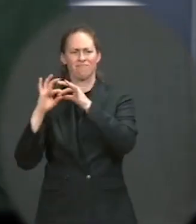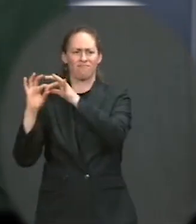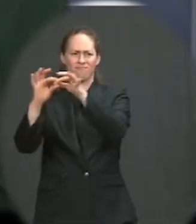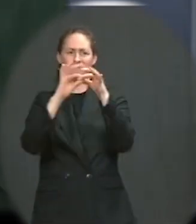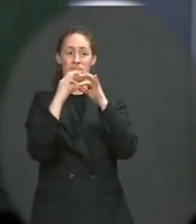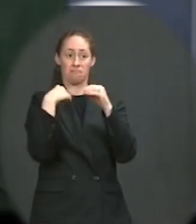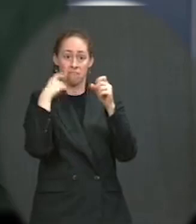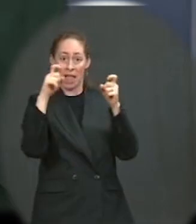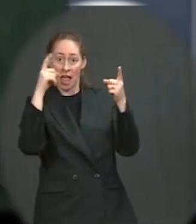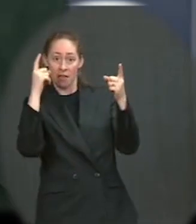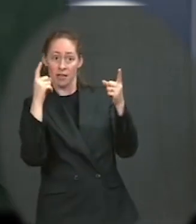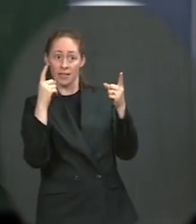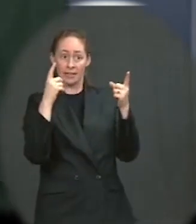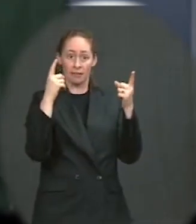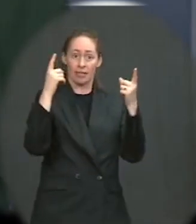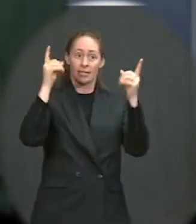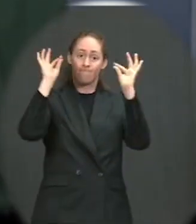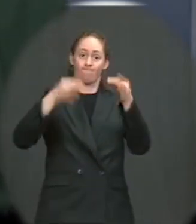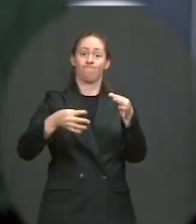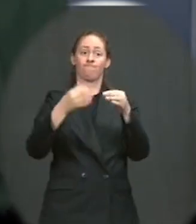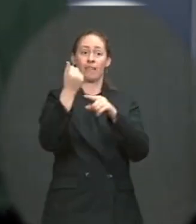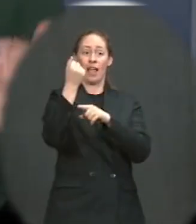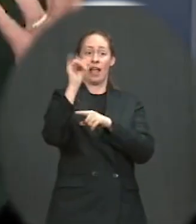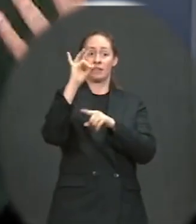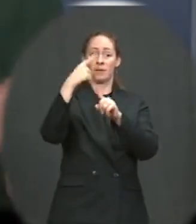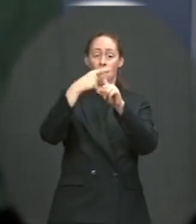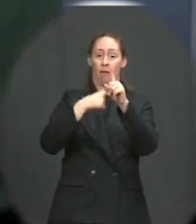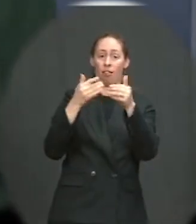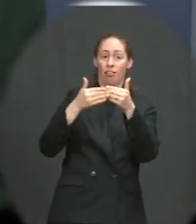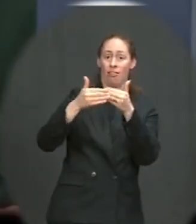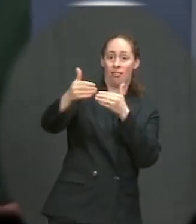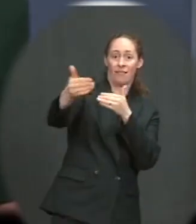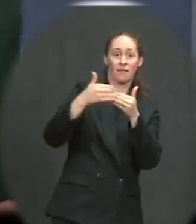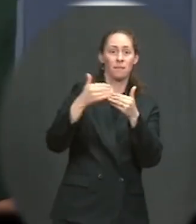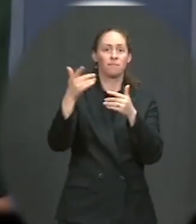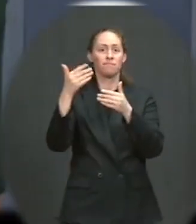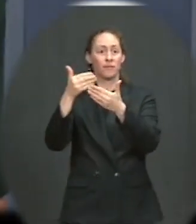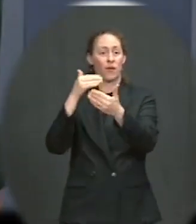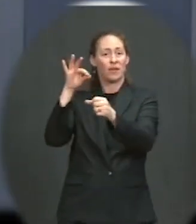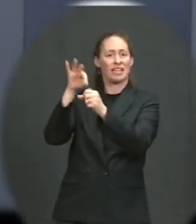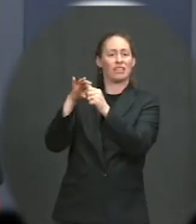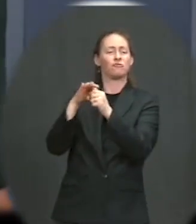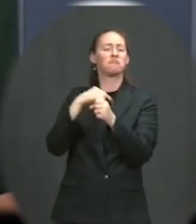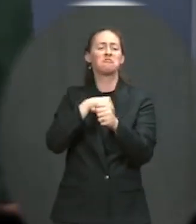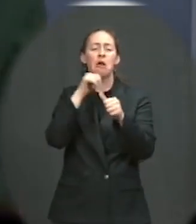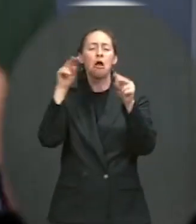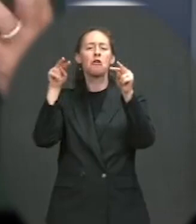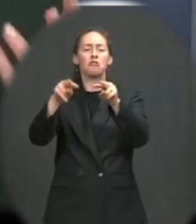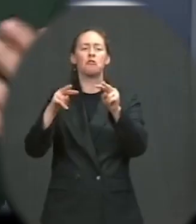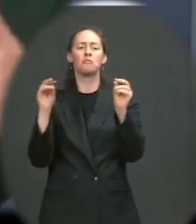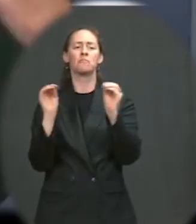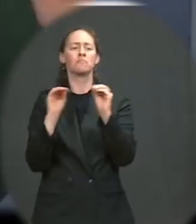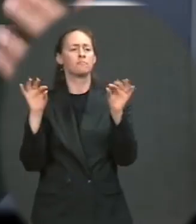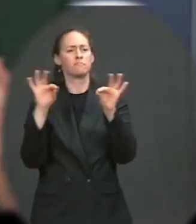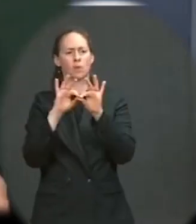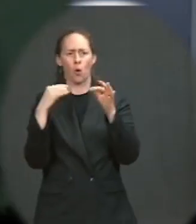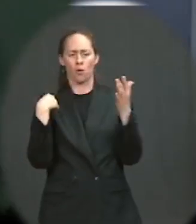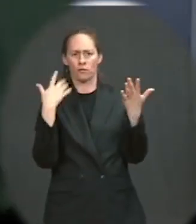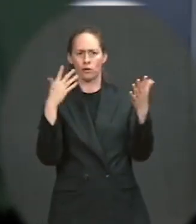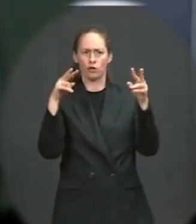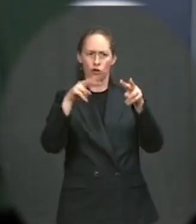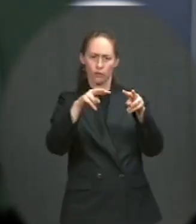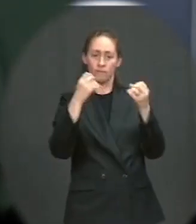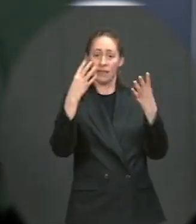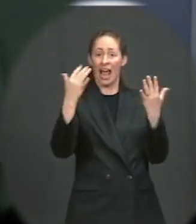midterm elections what that looks like, but the most important topics on the minds of the American people are COVID and the